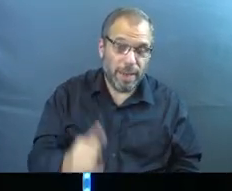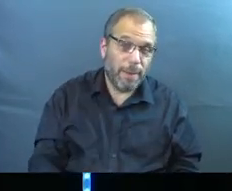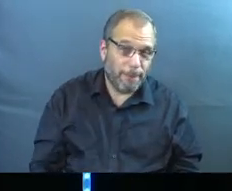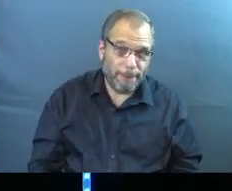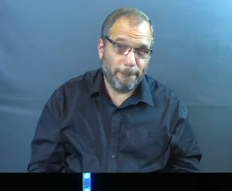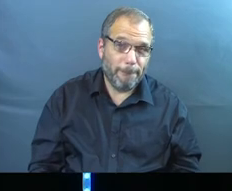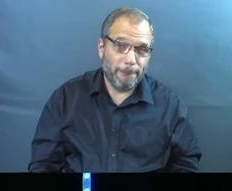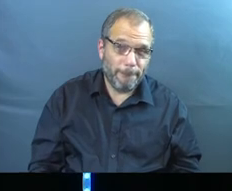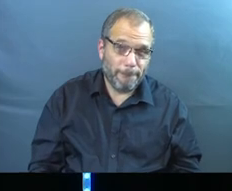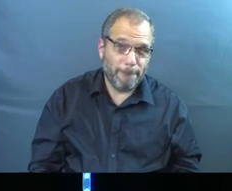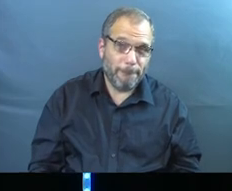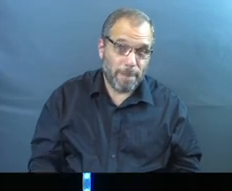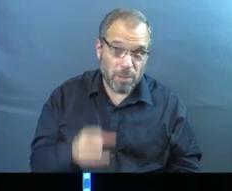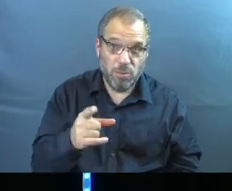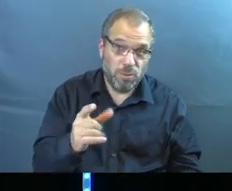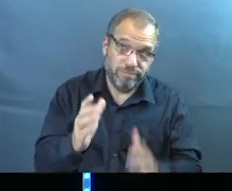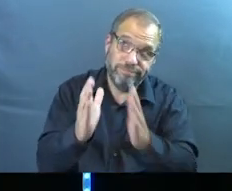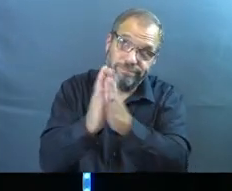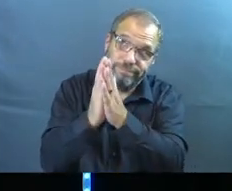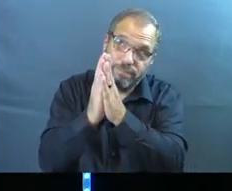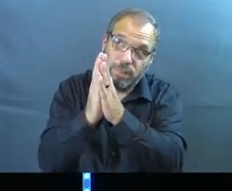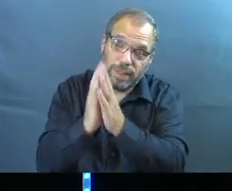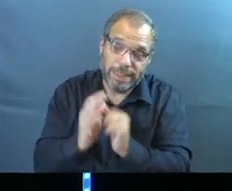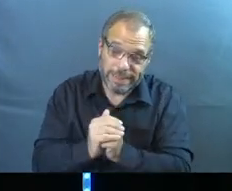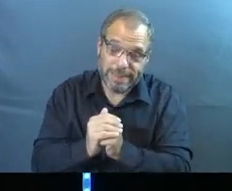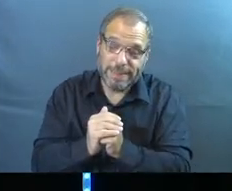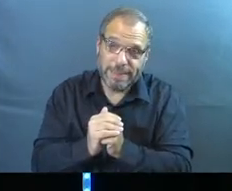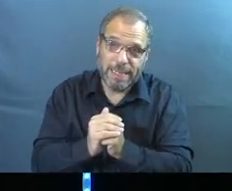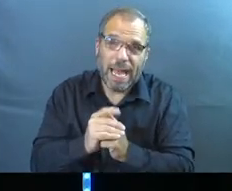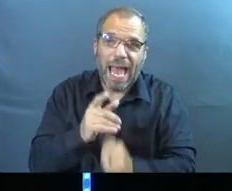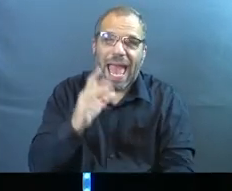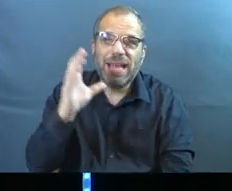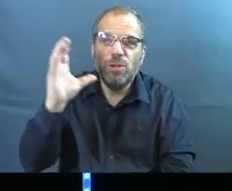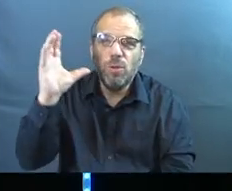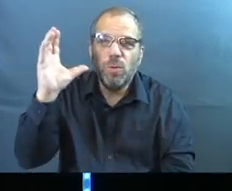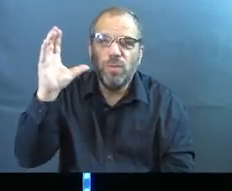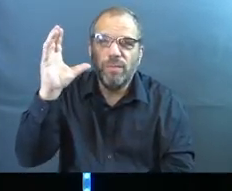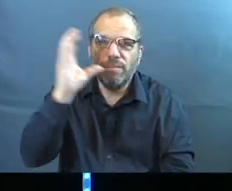and you're reaching out to him and you've missed him